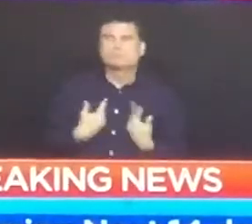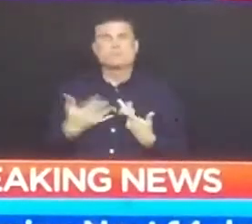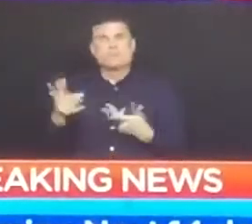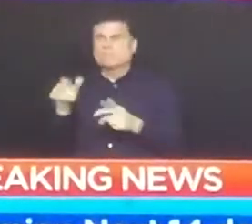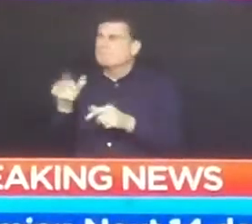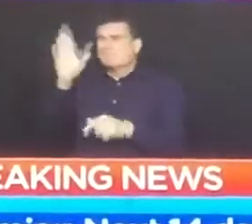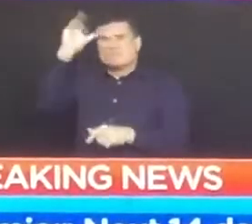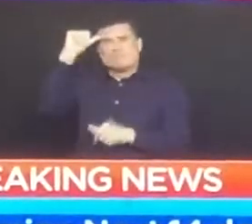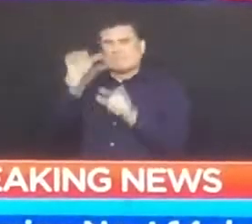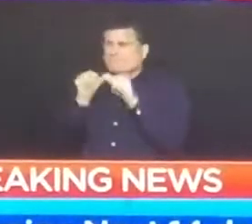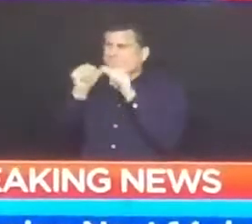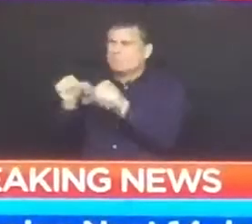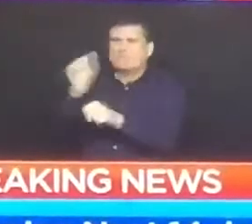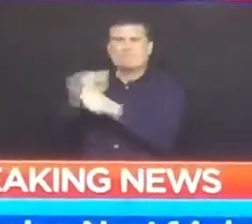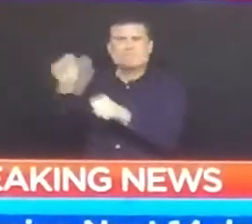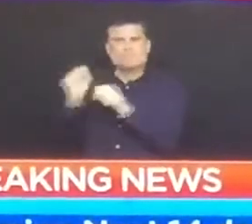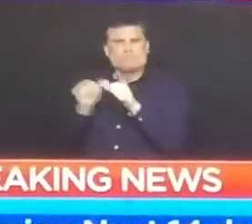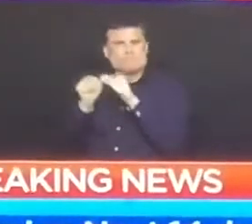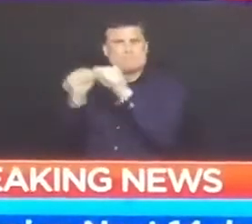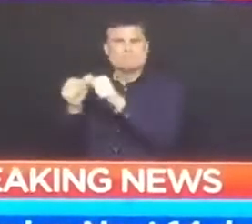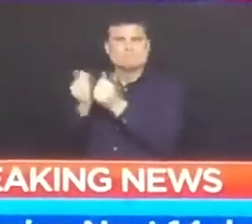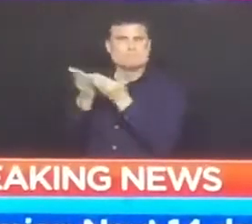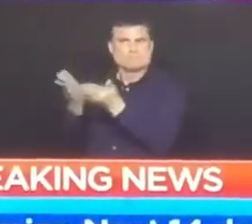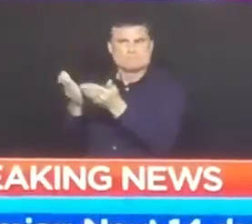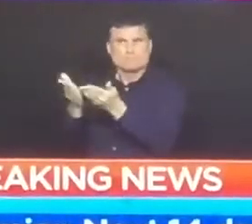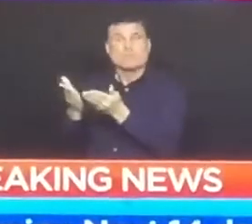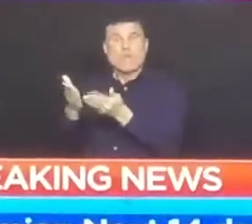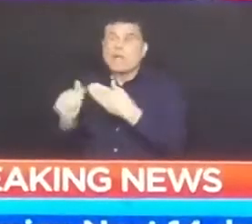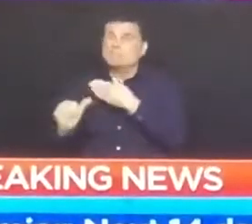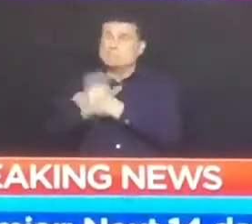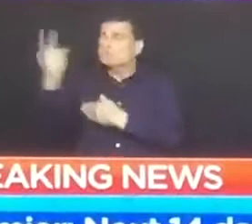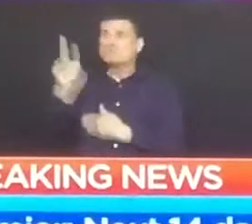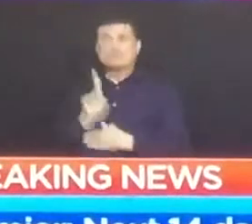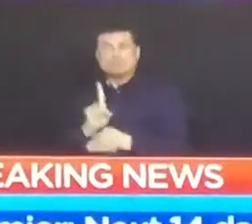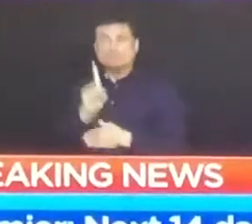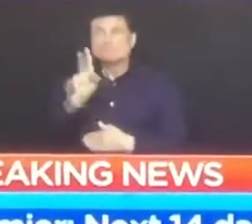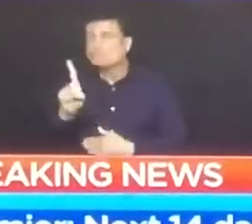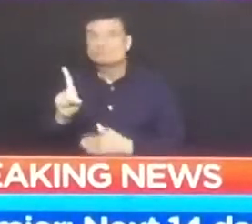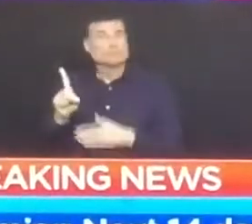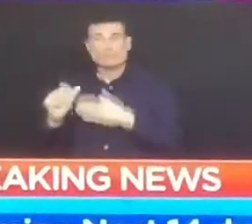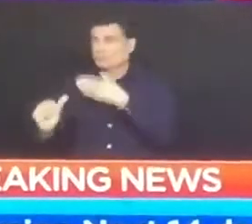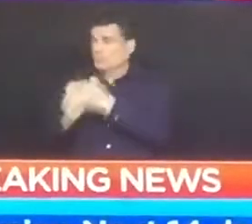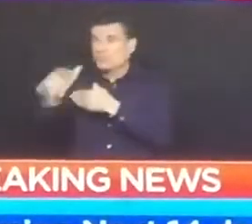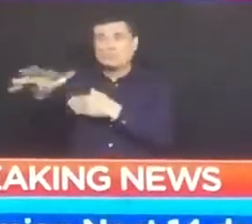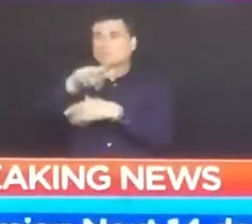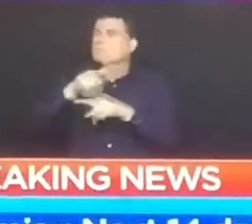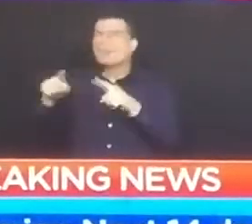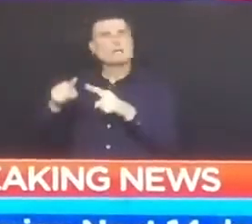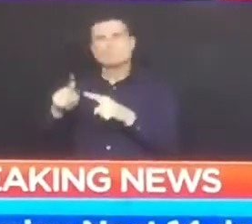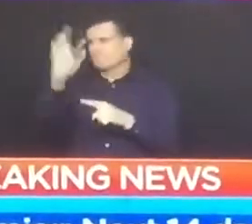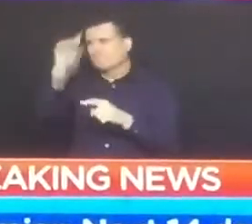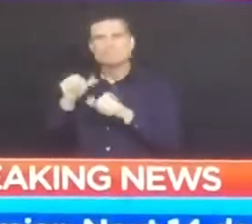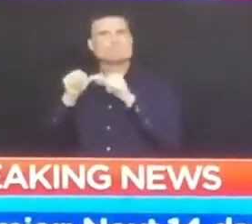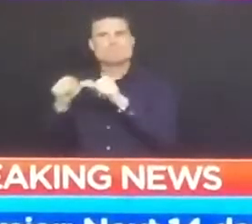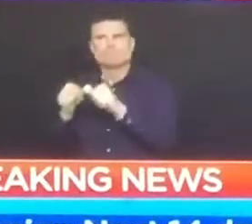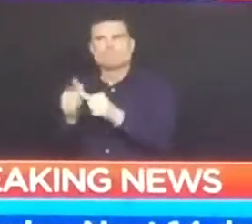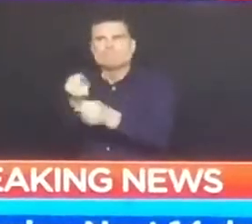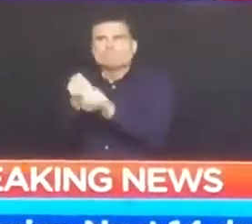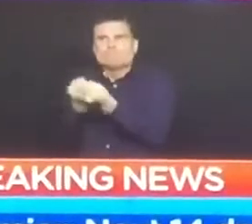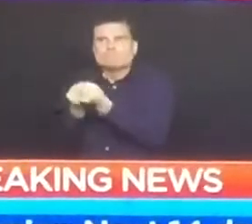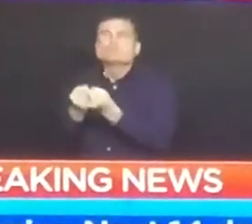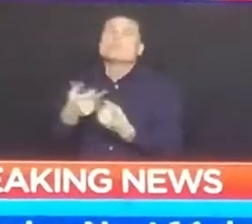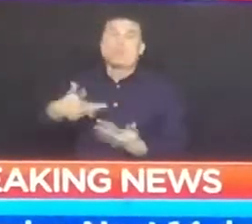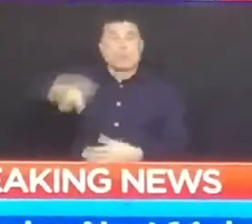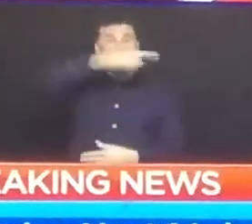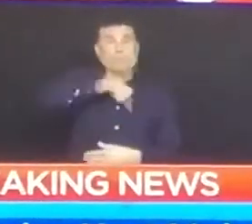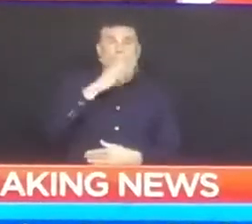And for that, you have our deepest gratitude. Tonight, at seven o'clock across BC, people will be standing on their balconies or